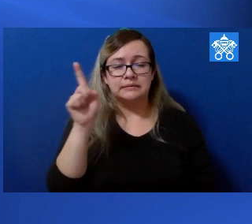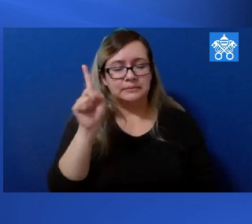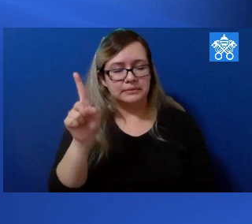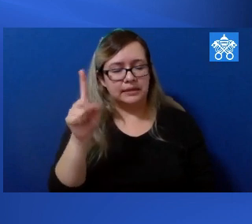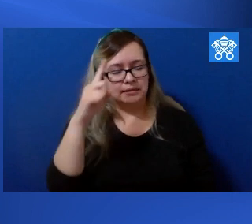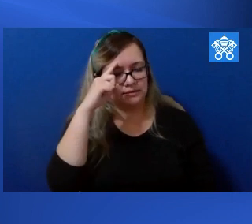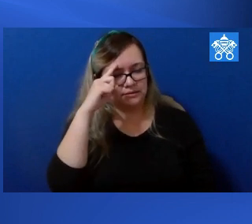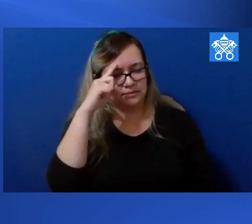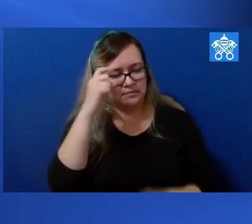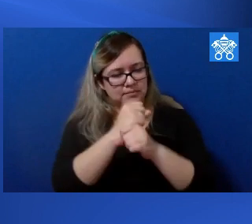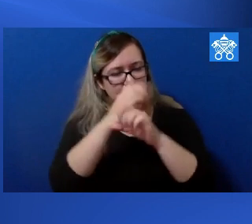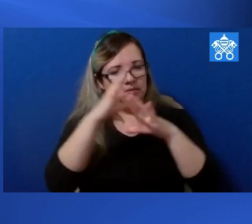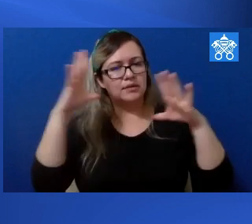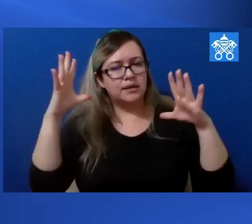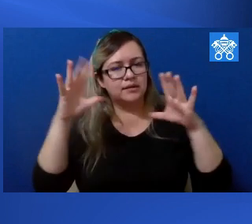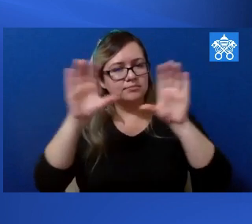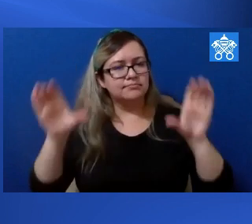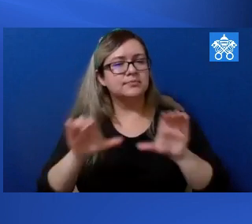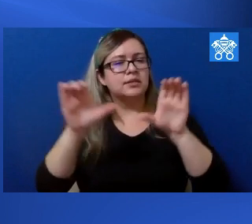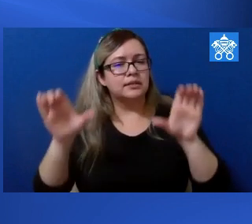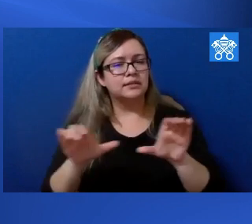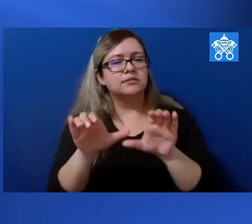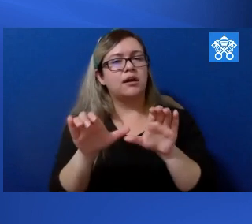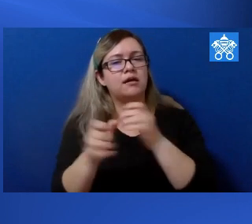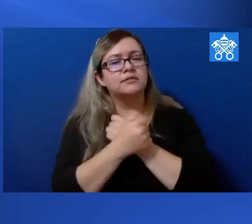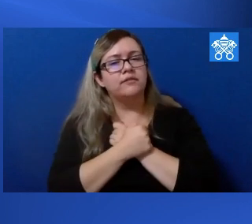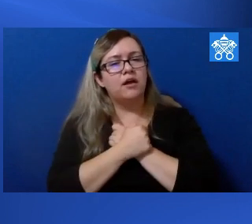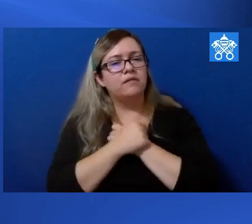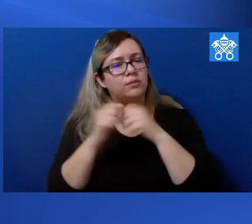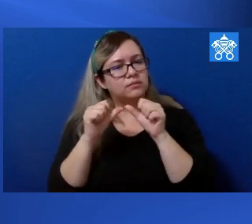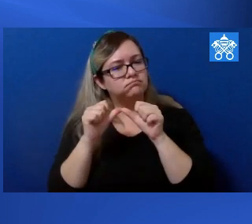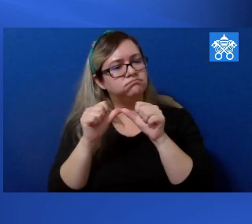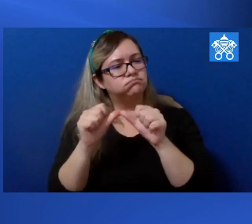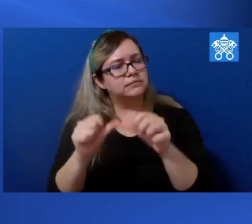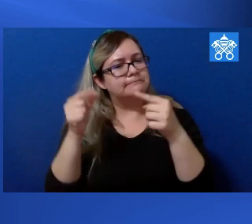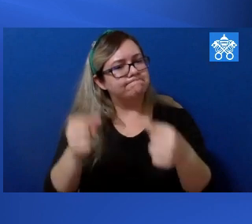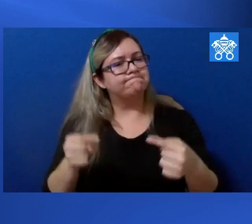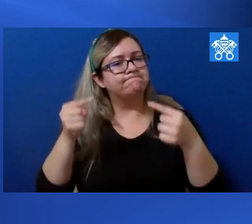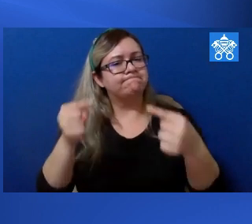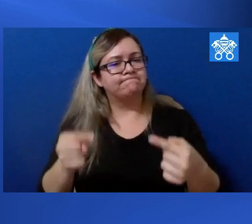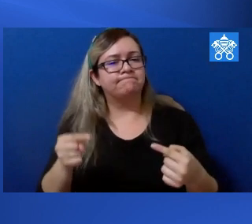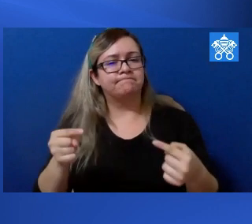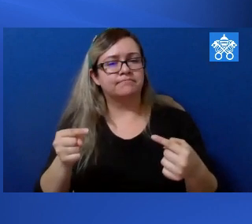Let's think concretely about those daily acts of love that we struggle to carry on with.